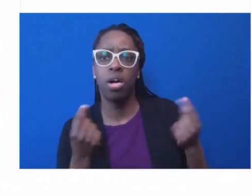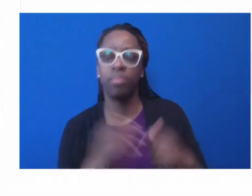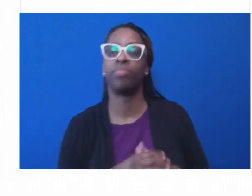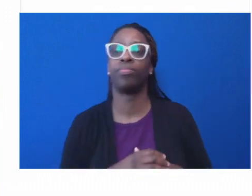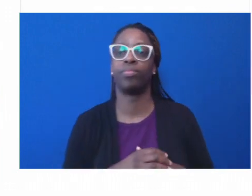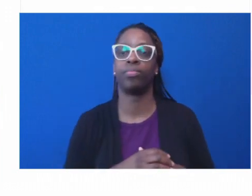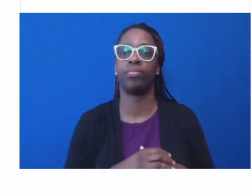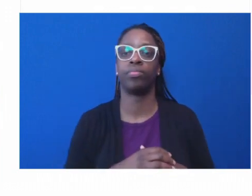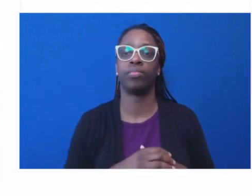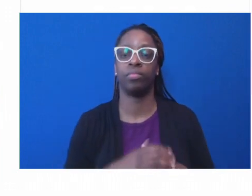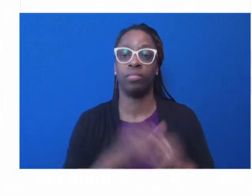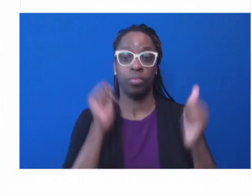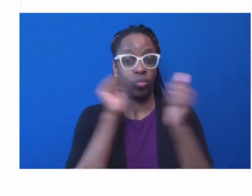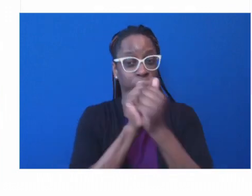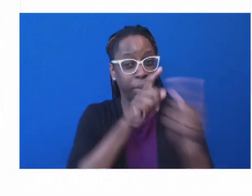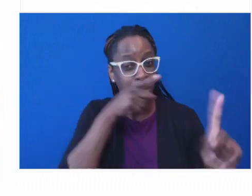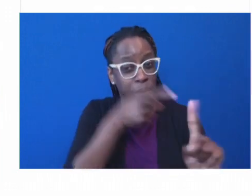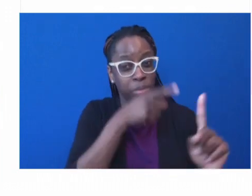We know how to do it.